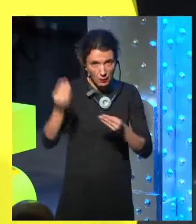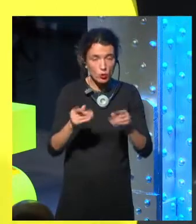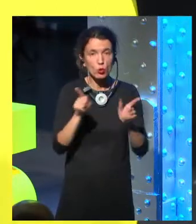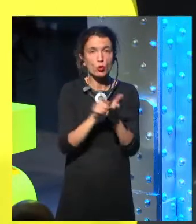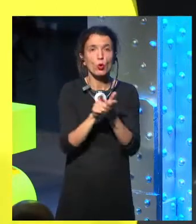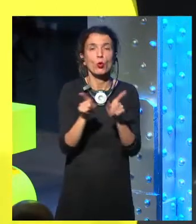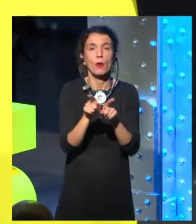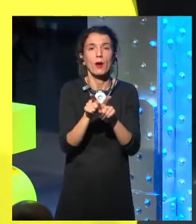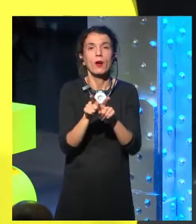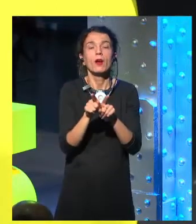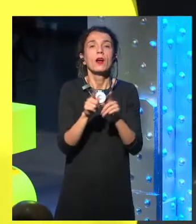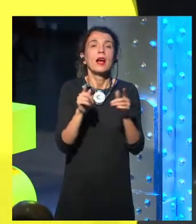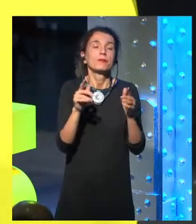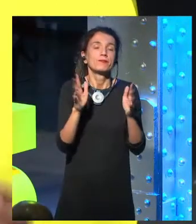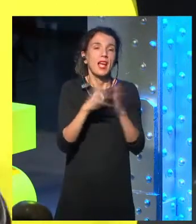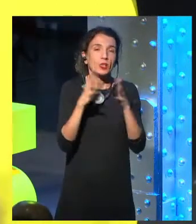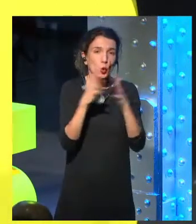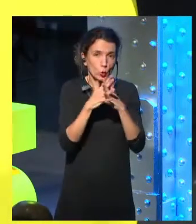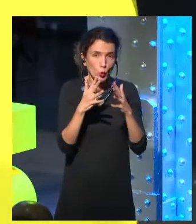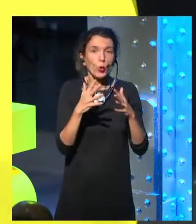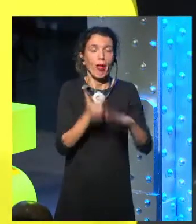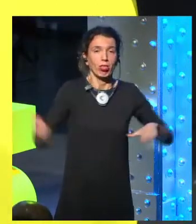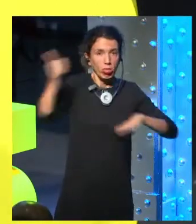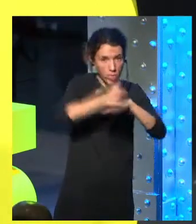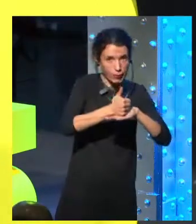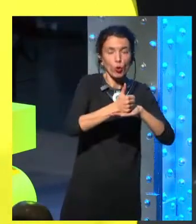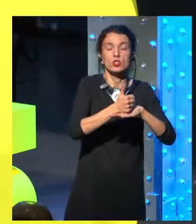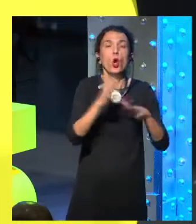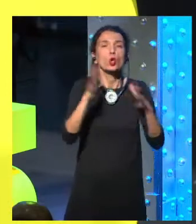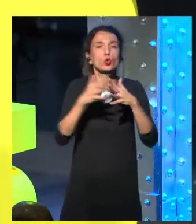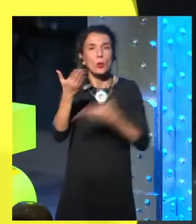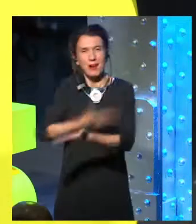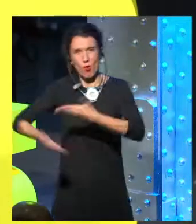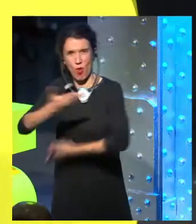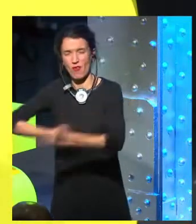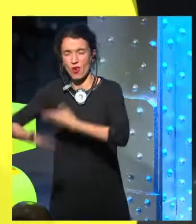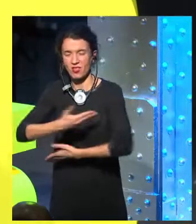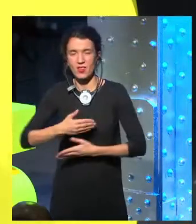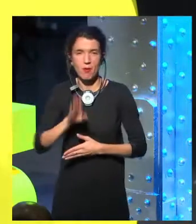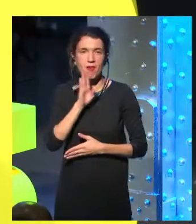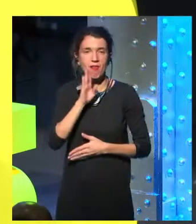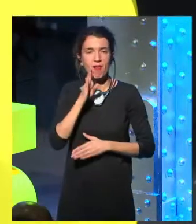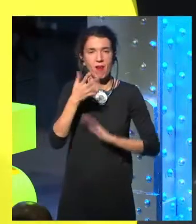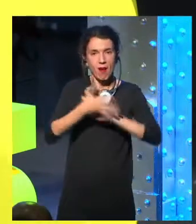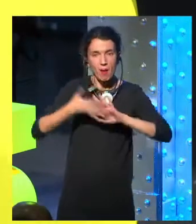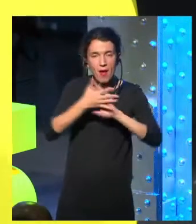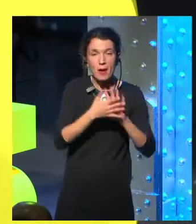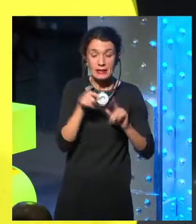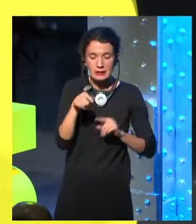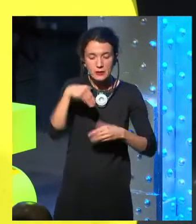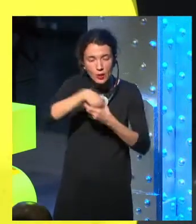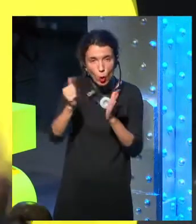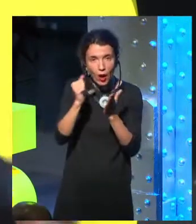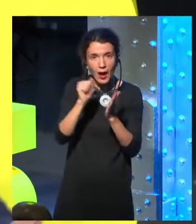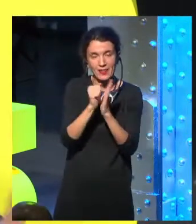the new setup of the hierarchical model and what it